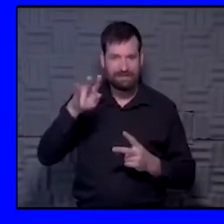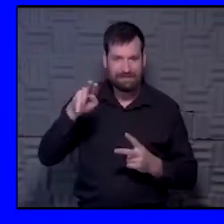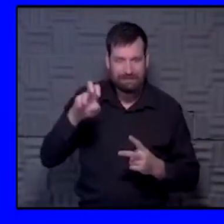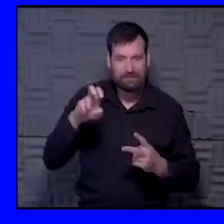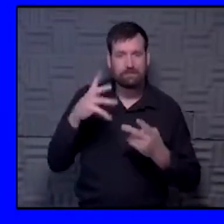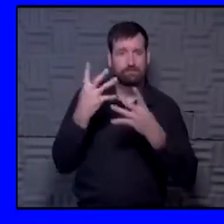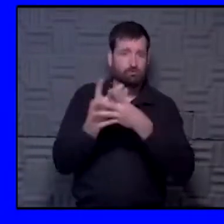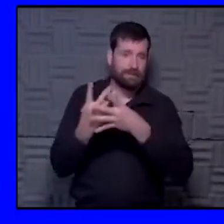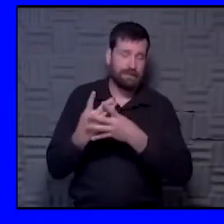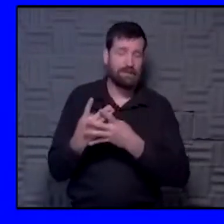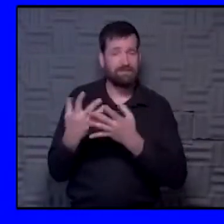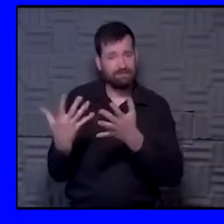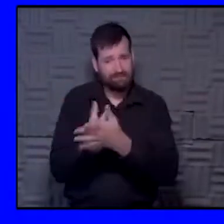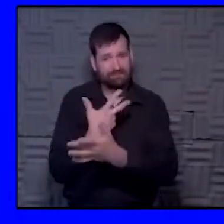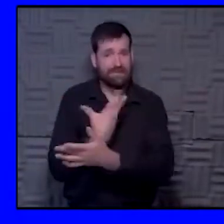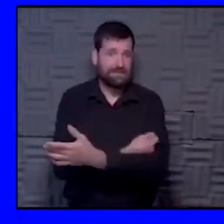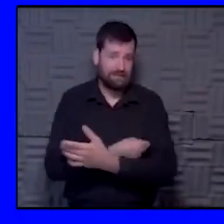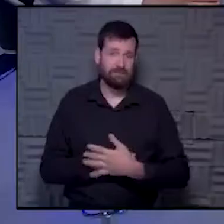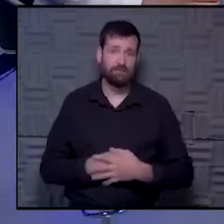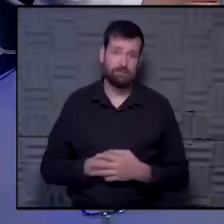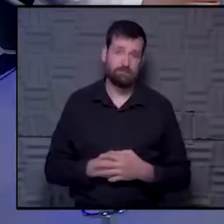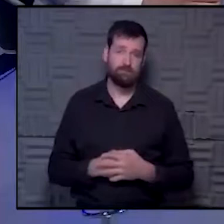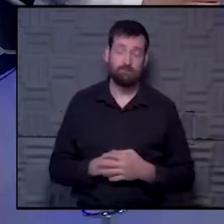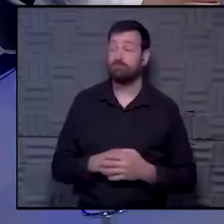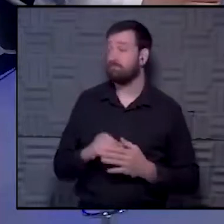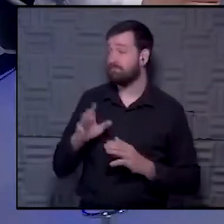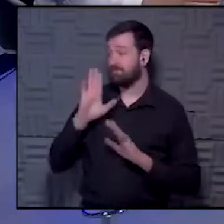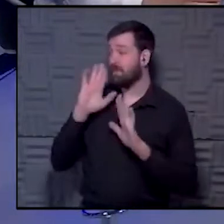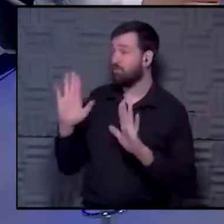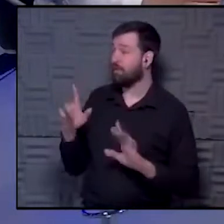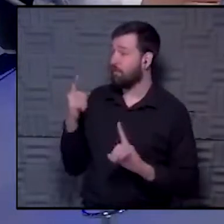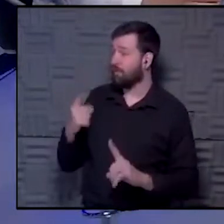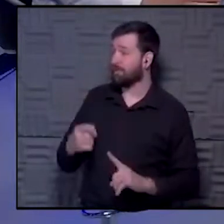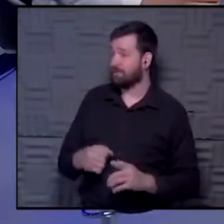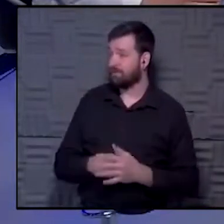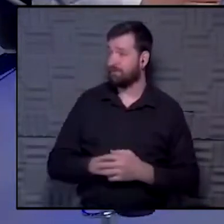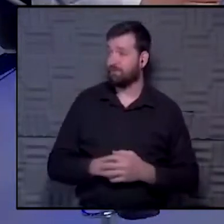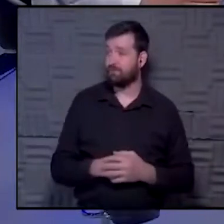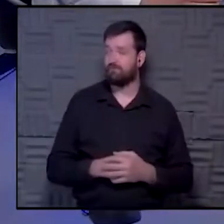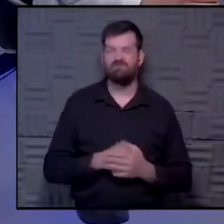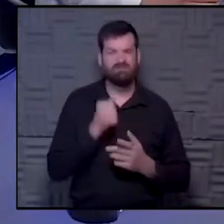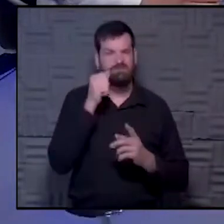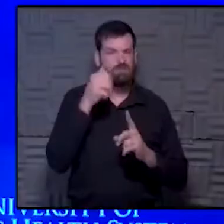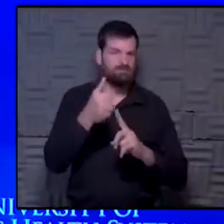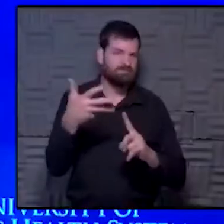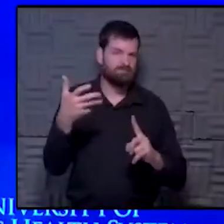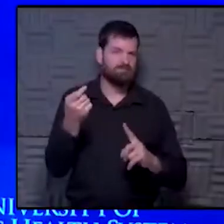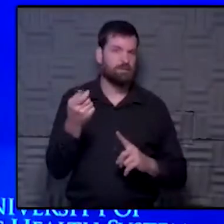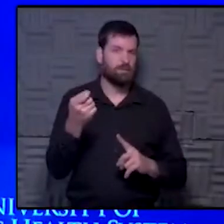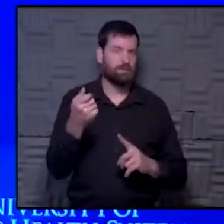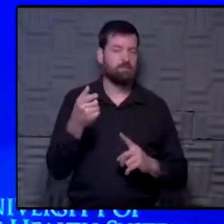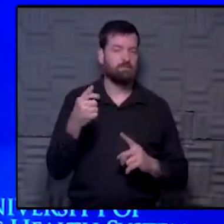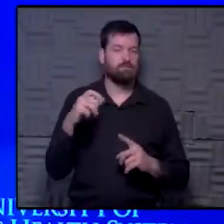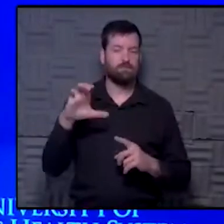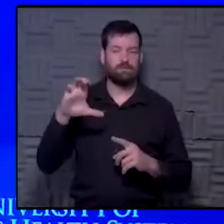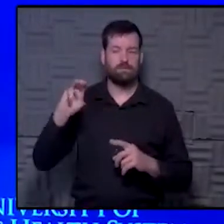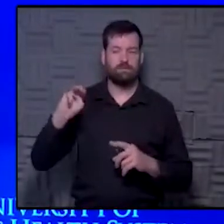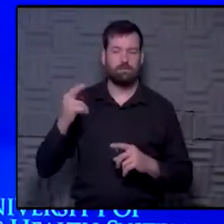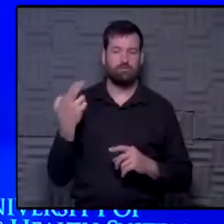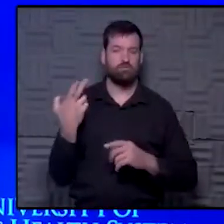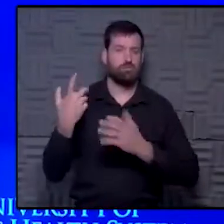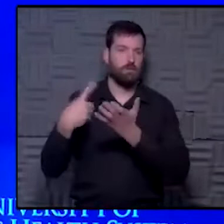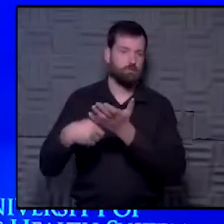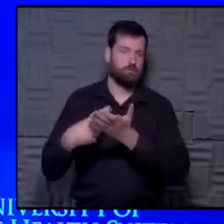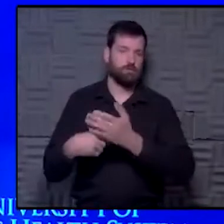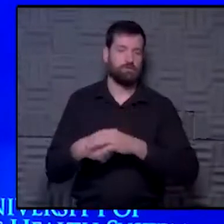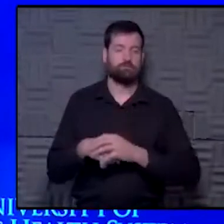screenings and get your vaccines. Yeah, great points. You know, I'll expand just a little bit on the Children's Mercy conversation. One